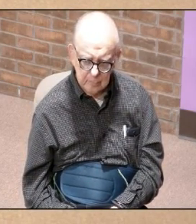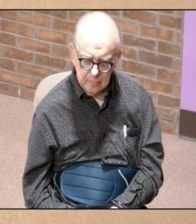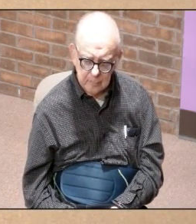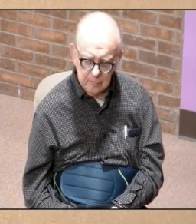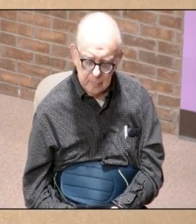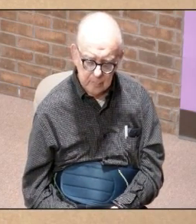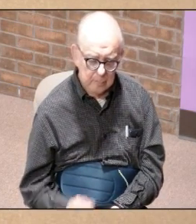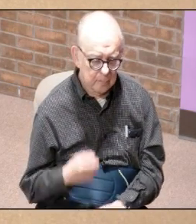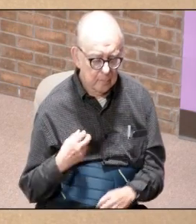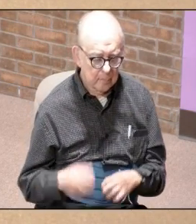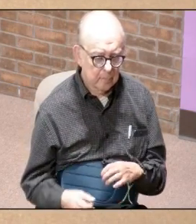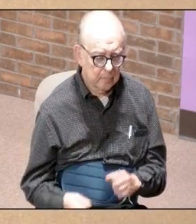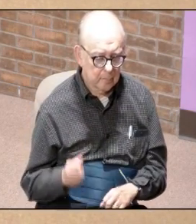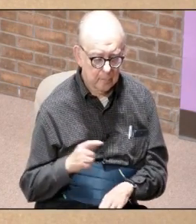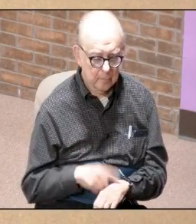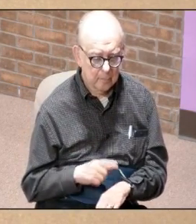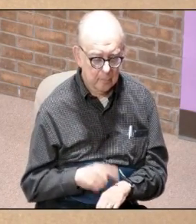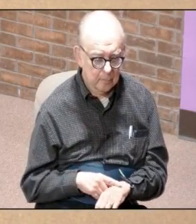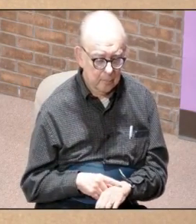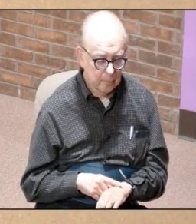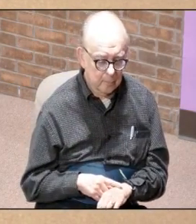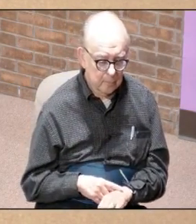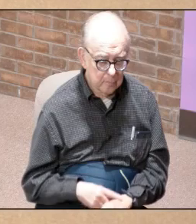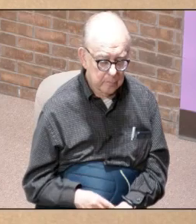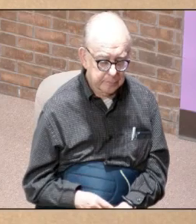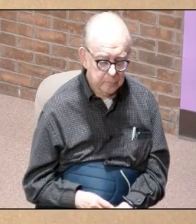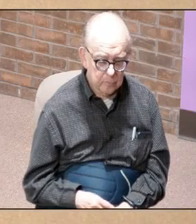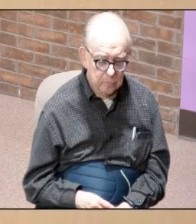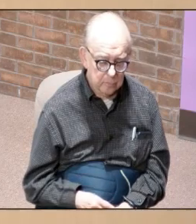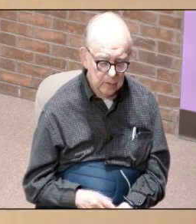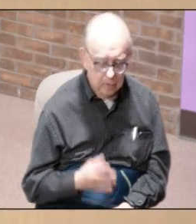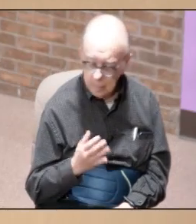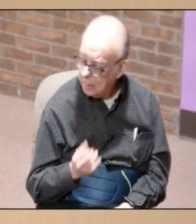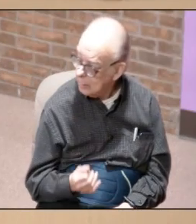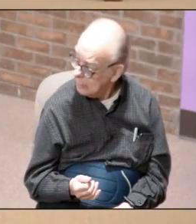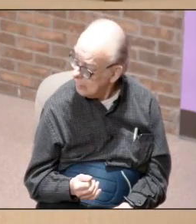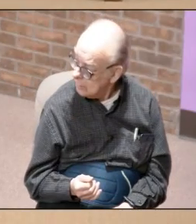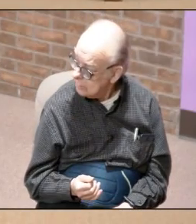the problem is most of the time we hesitate why